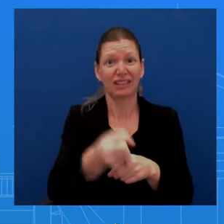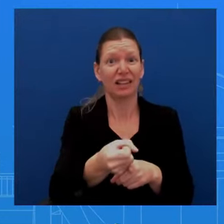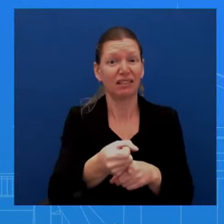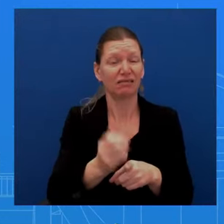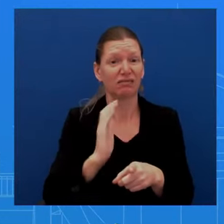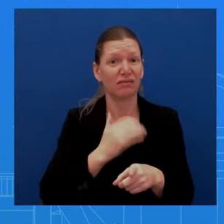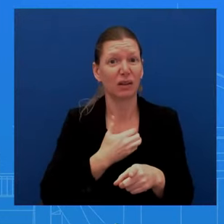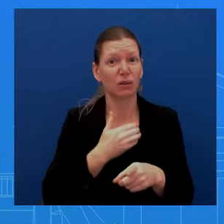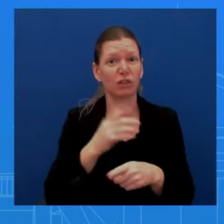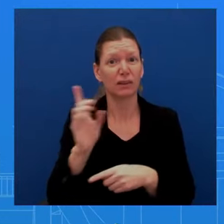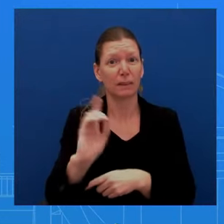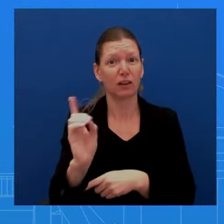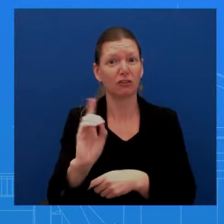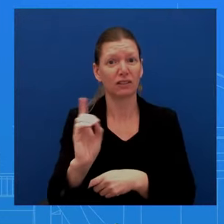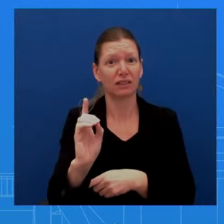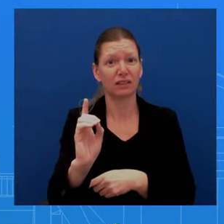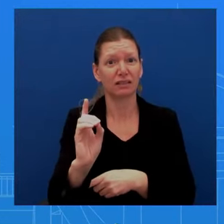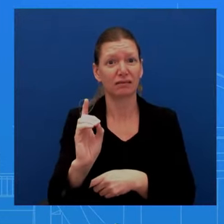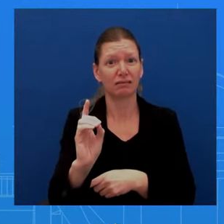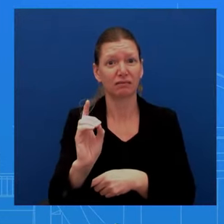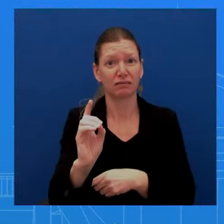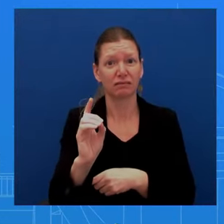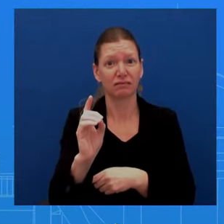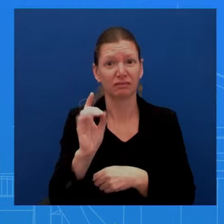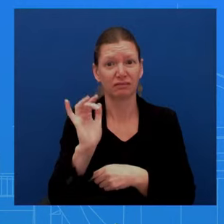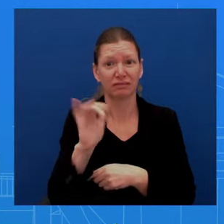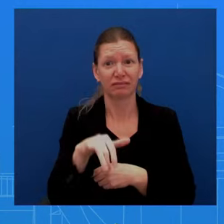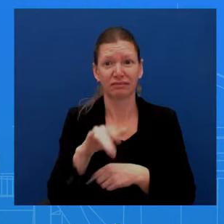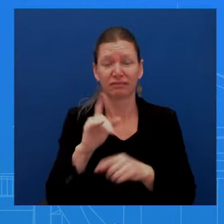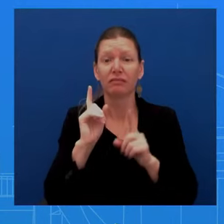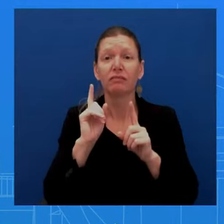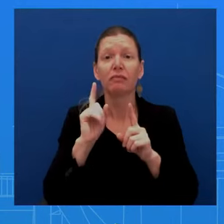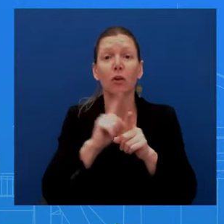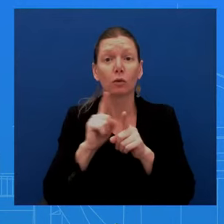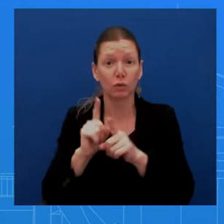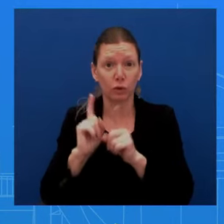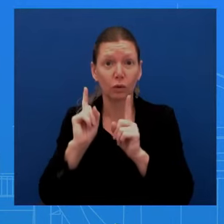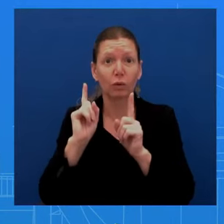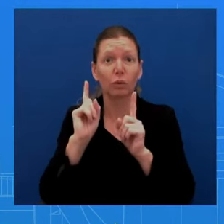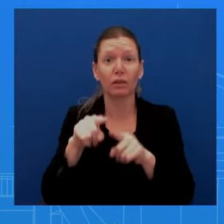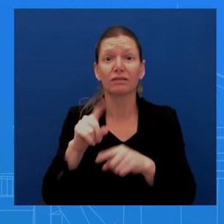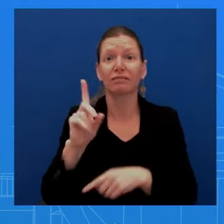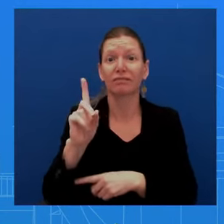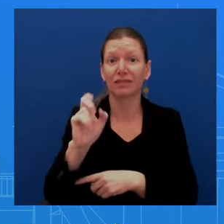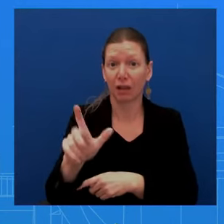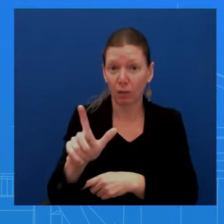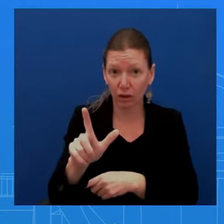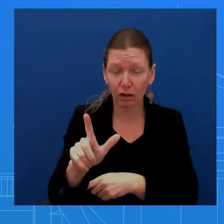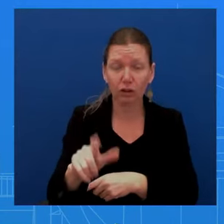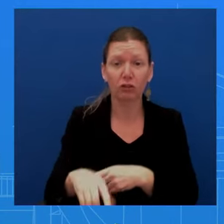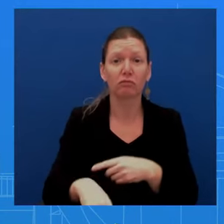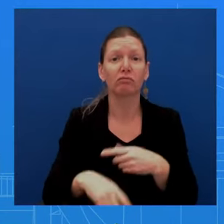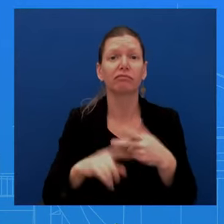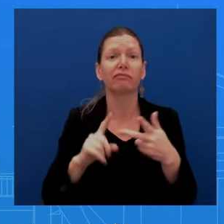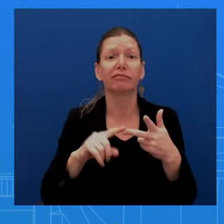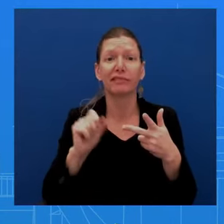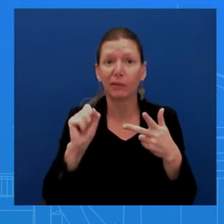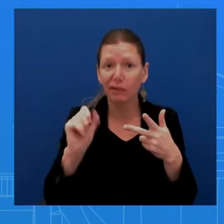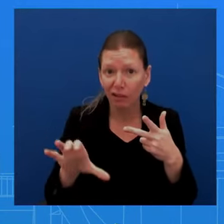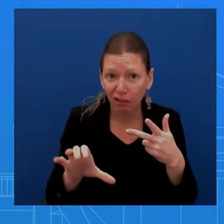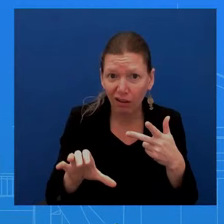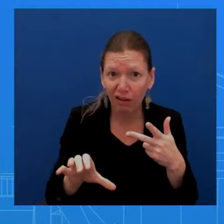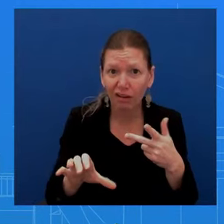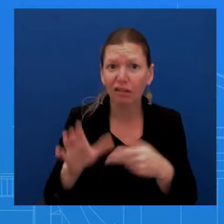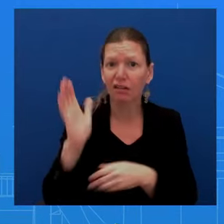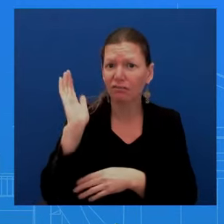to do. He went to, obviously, he was in Delaware, and then he went to South Carolina, uh, also gave another, uh, impactful speech on our democracy, and